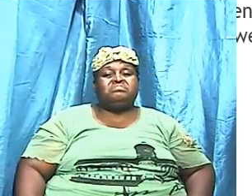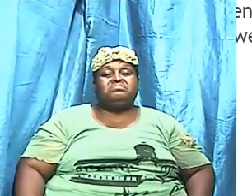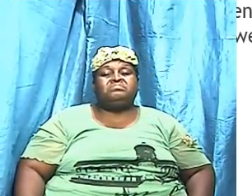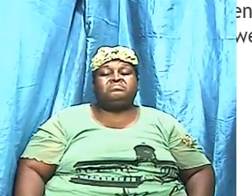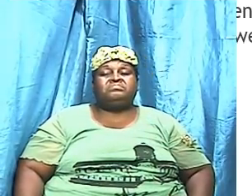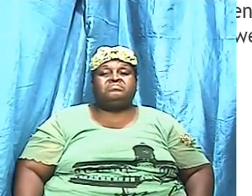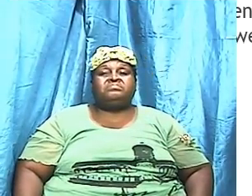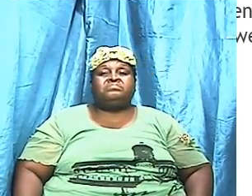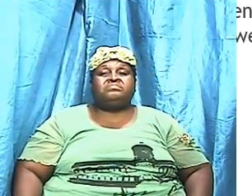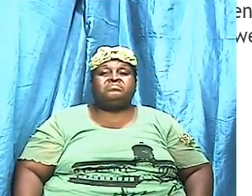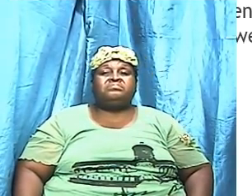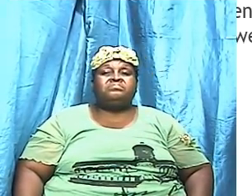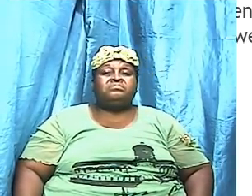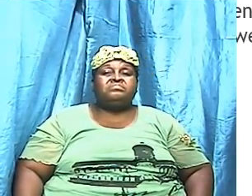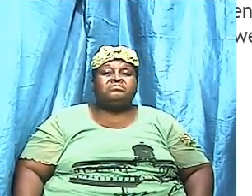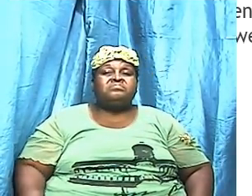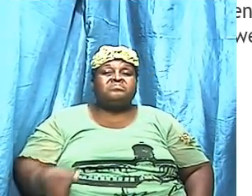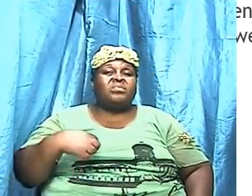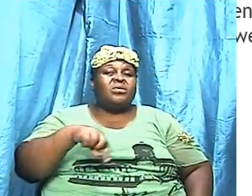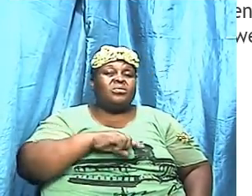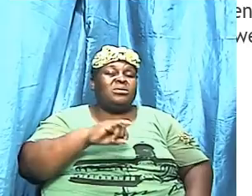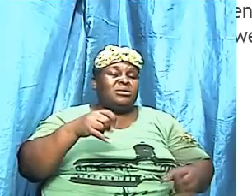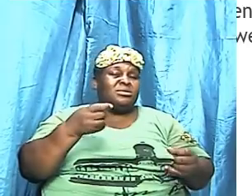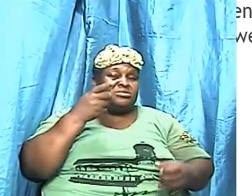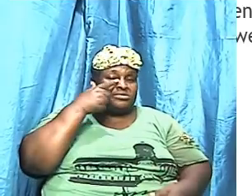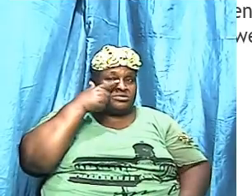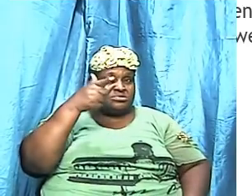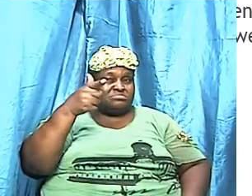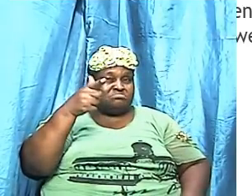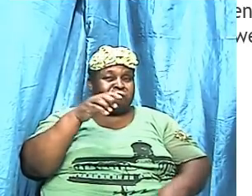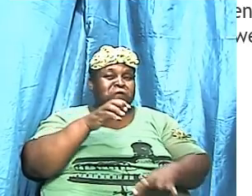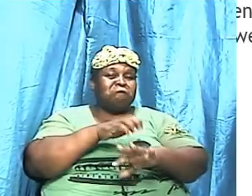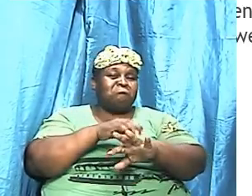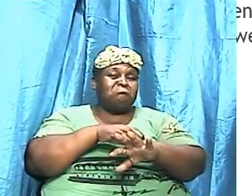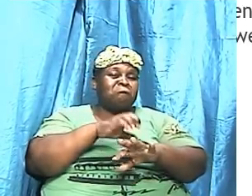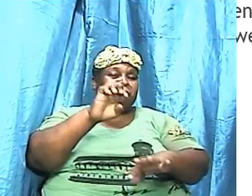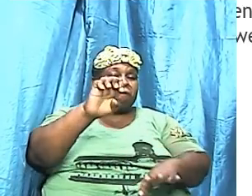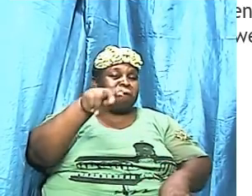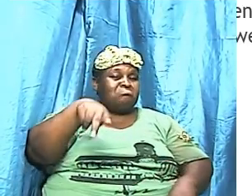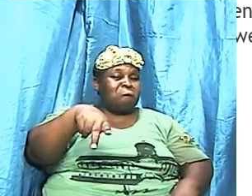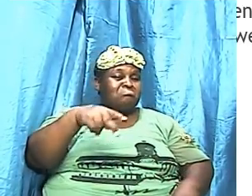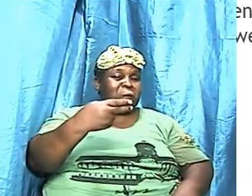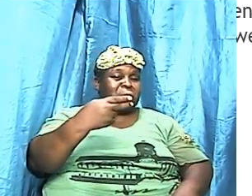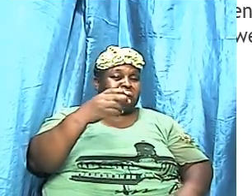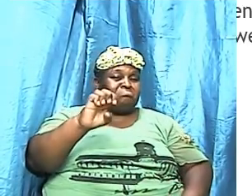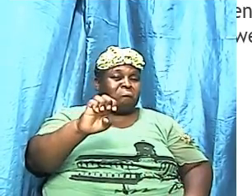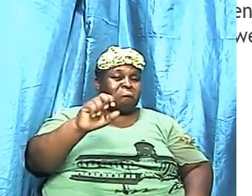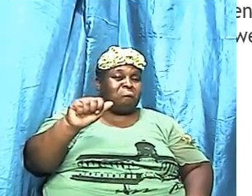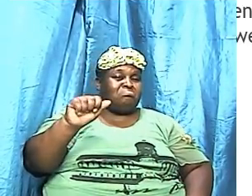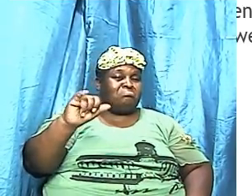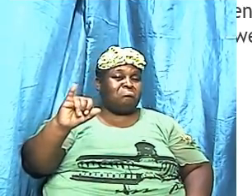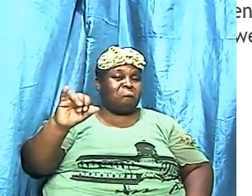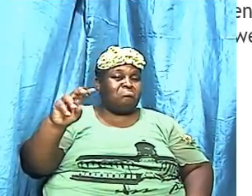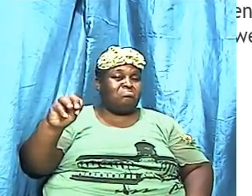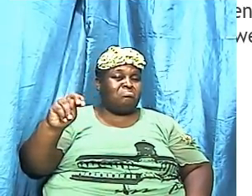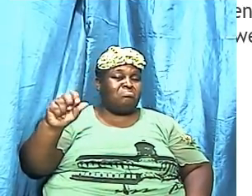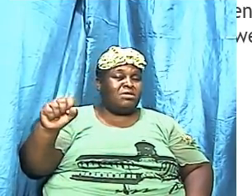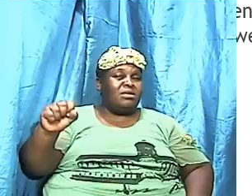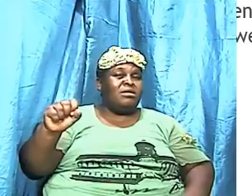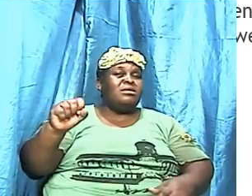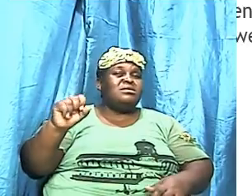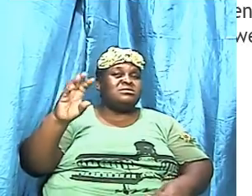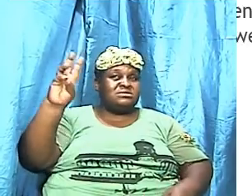Now, we just looked at Ephesians chapter 6 and verse 17.